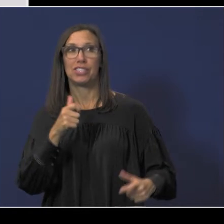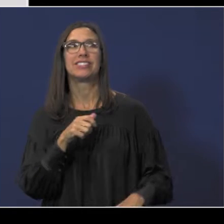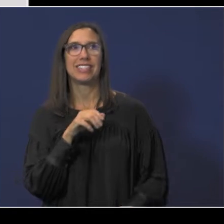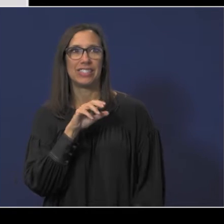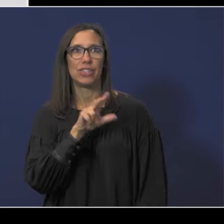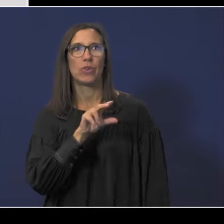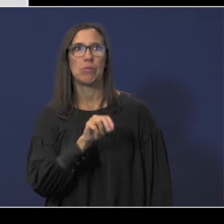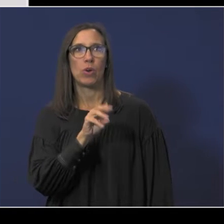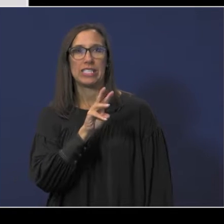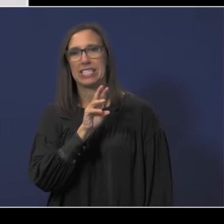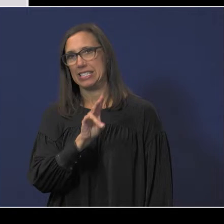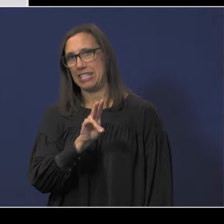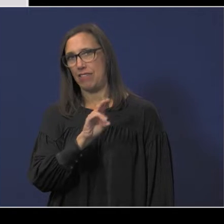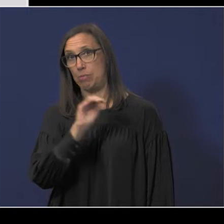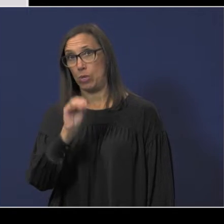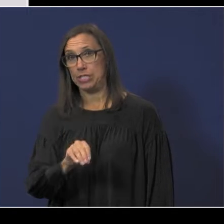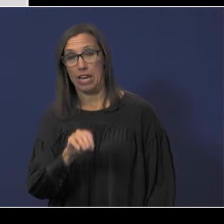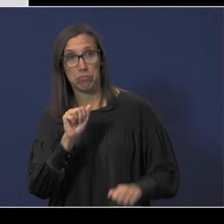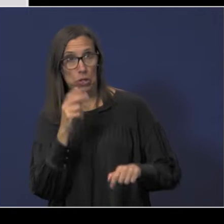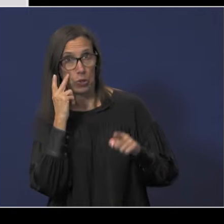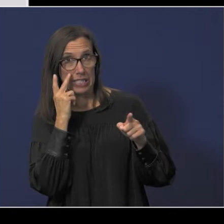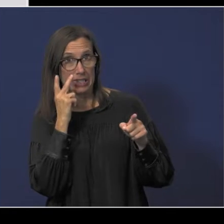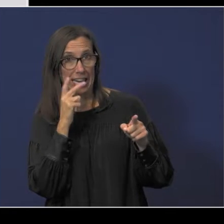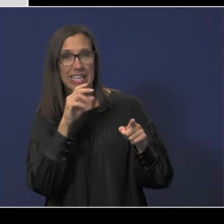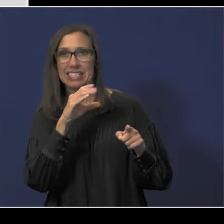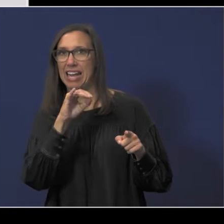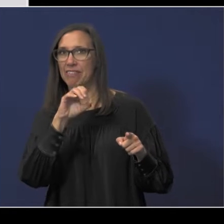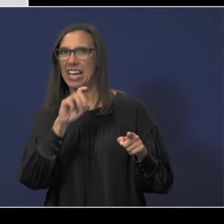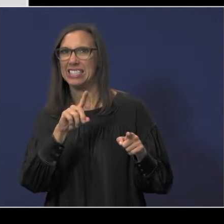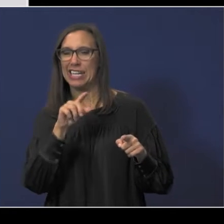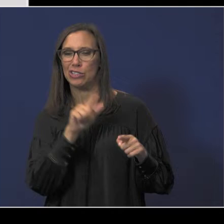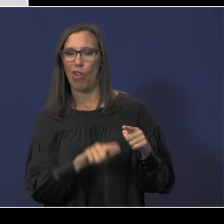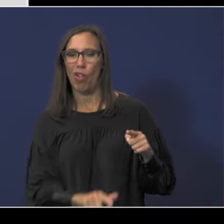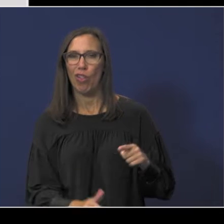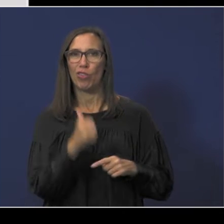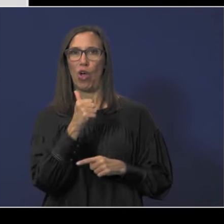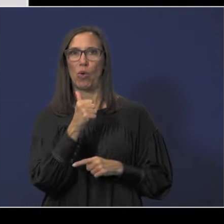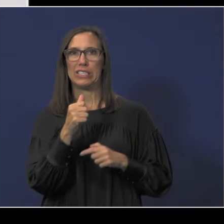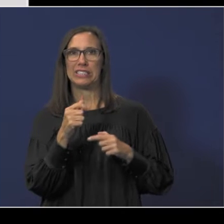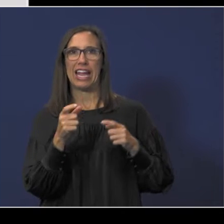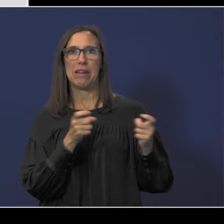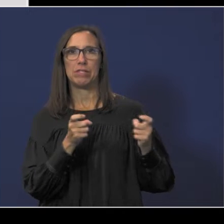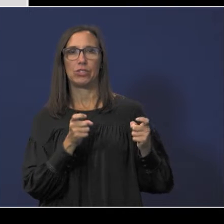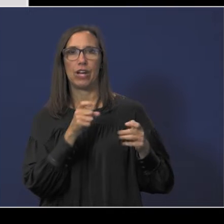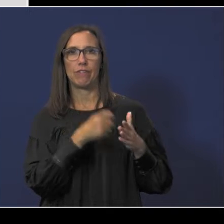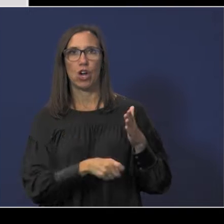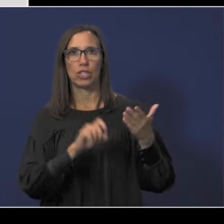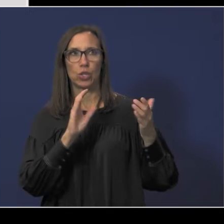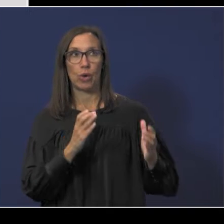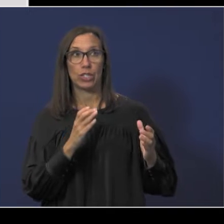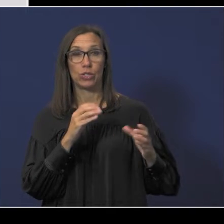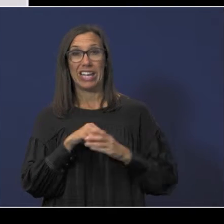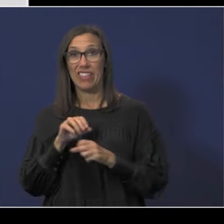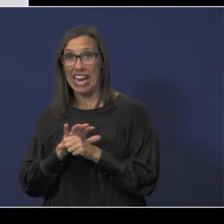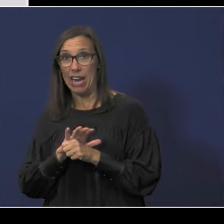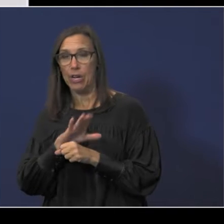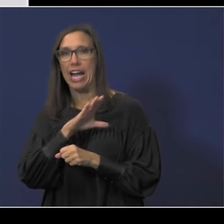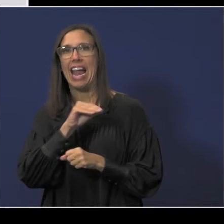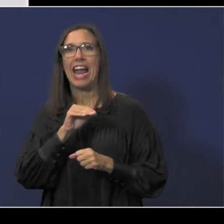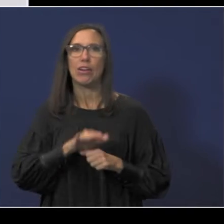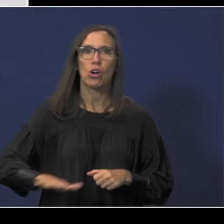.67%, and as you can see, CFISD is one of the lowest administrative cost ratios in the area and across the state.